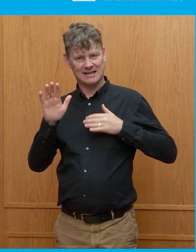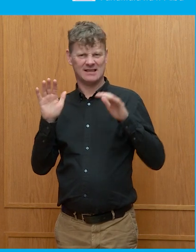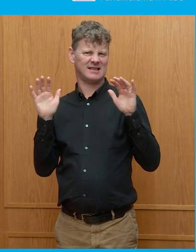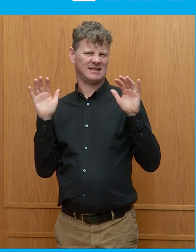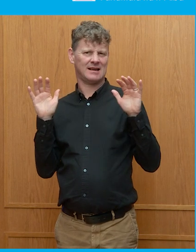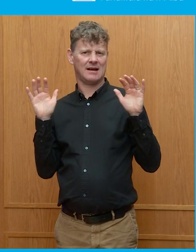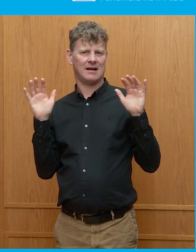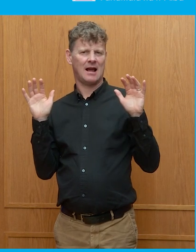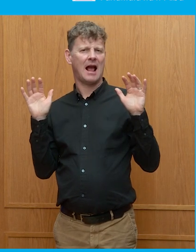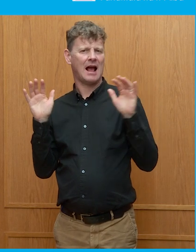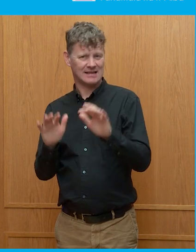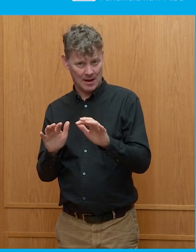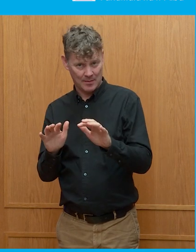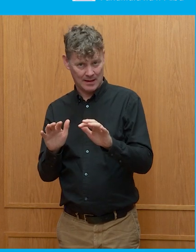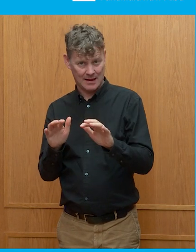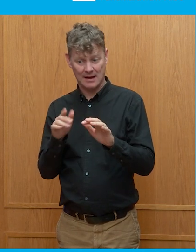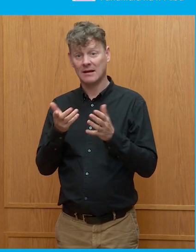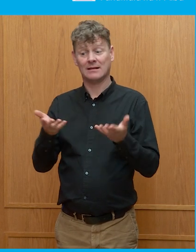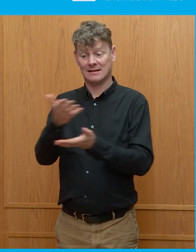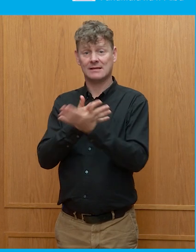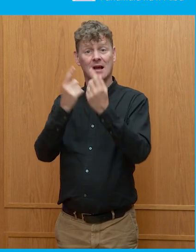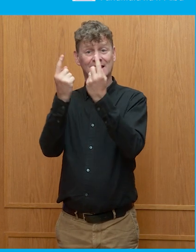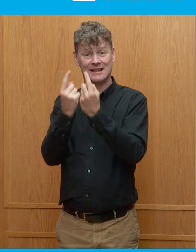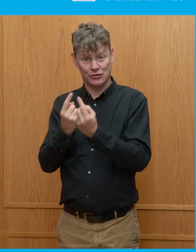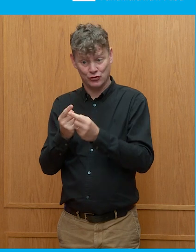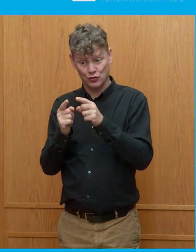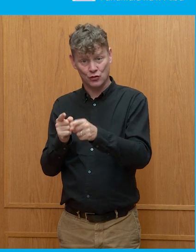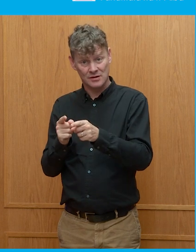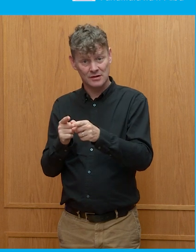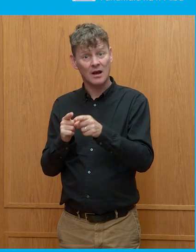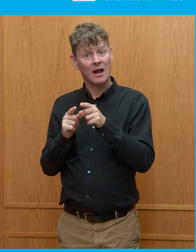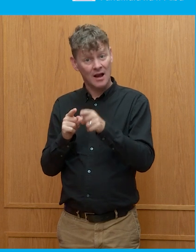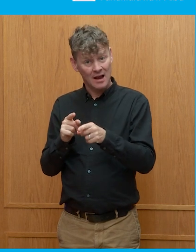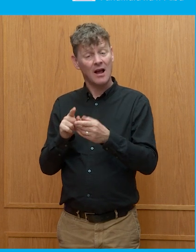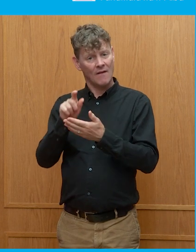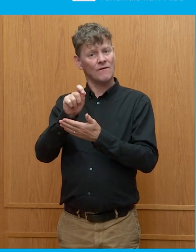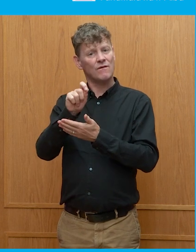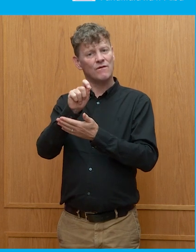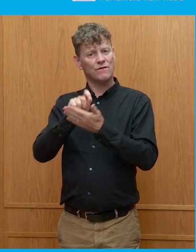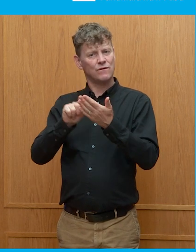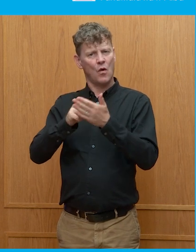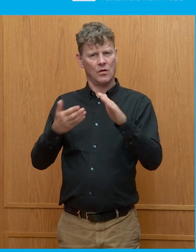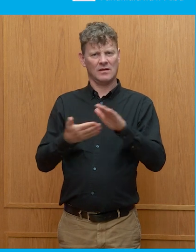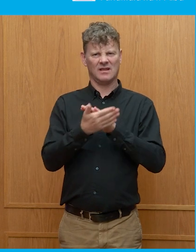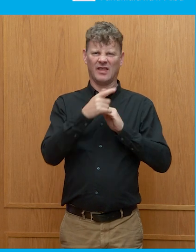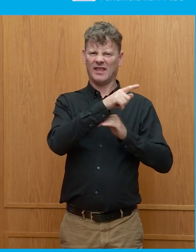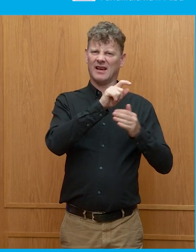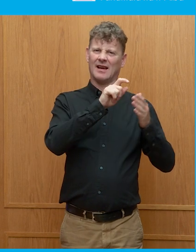citizens' assemblies in Ireland discuss, are voted for within the context of the manifesto and the election.